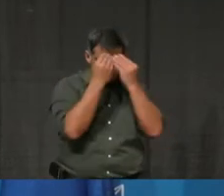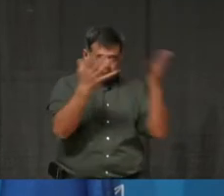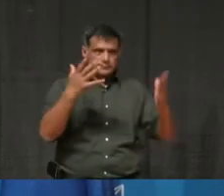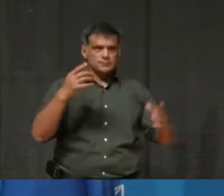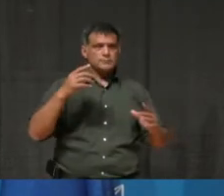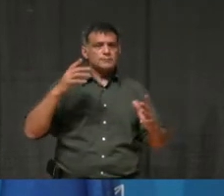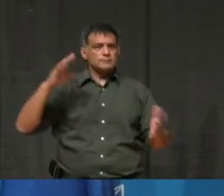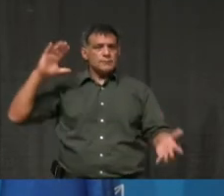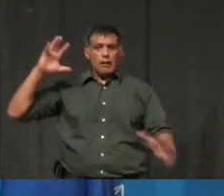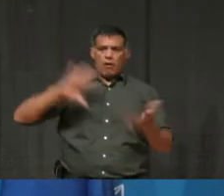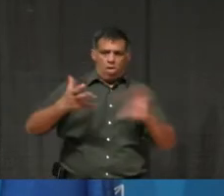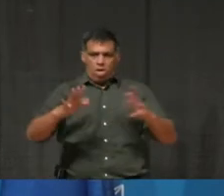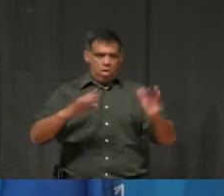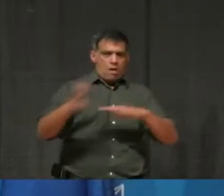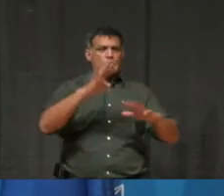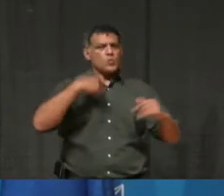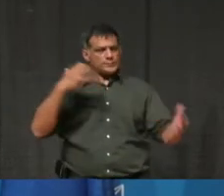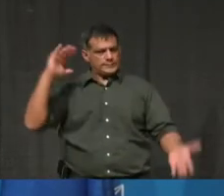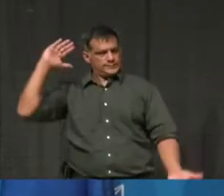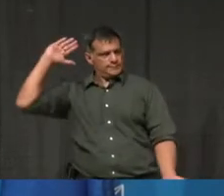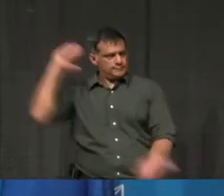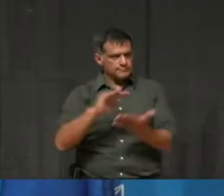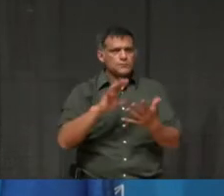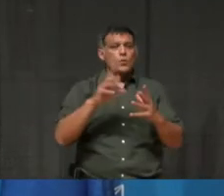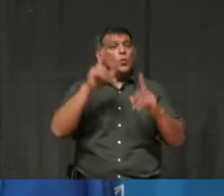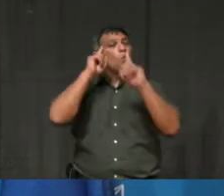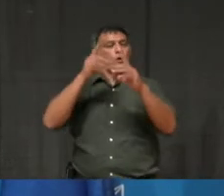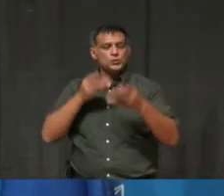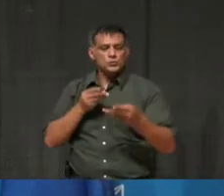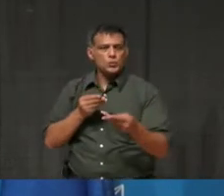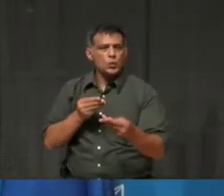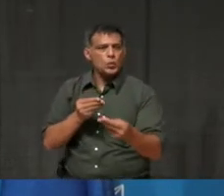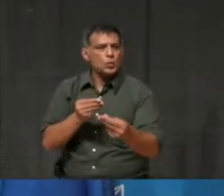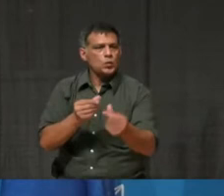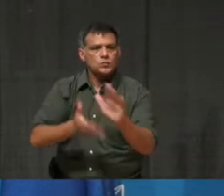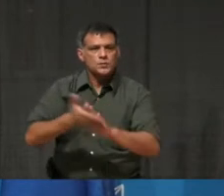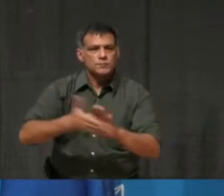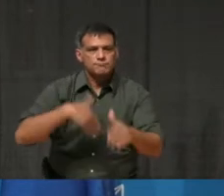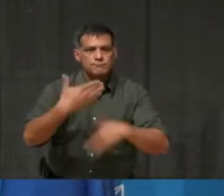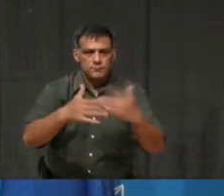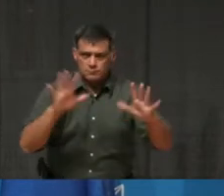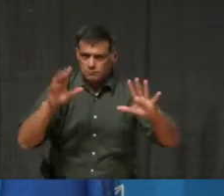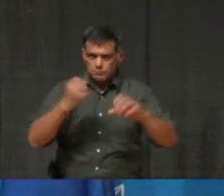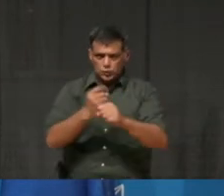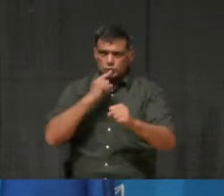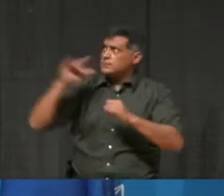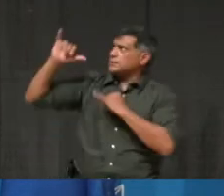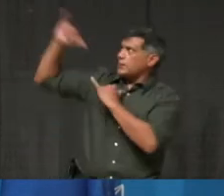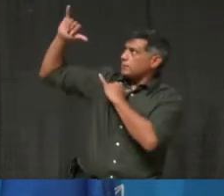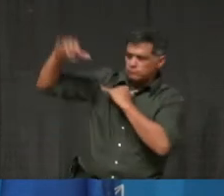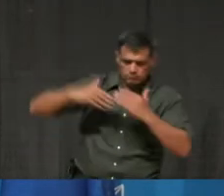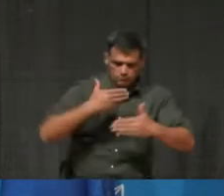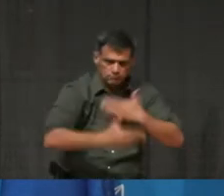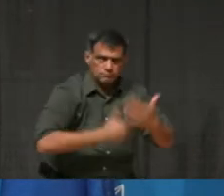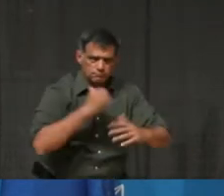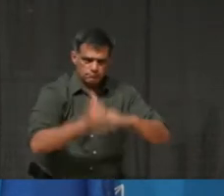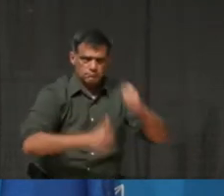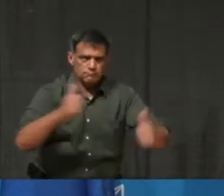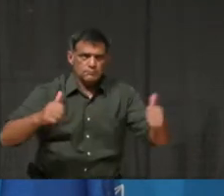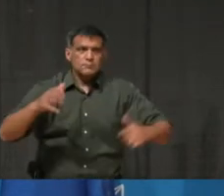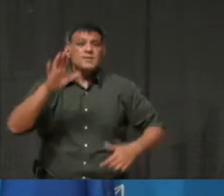picture and the transmission picture that's being observed. You know, I certainly recognize that in any pandemic, there's always